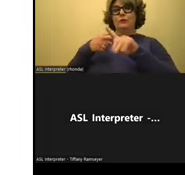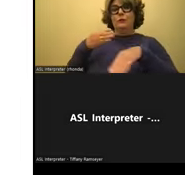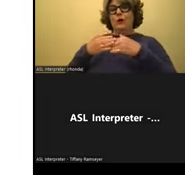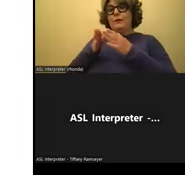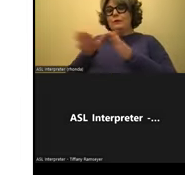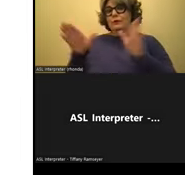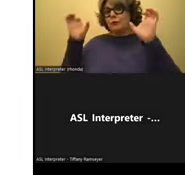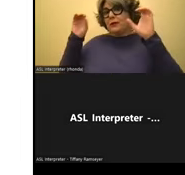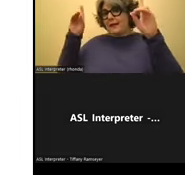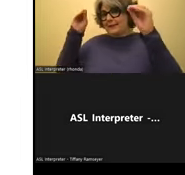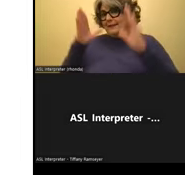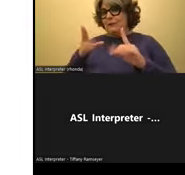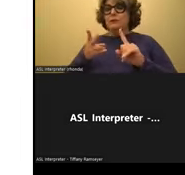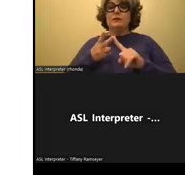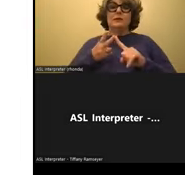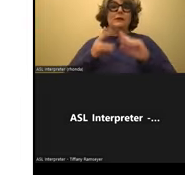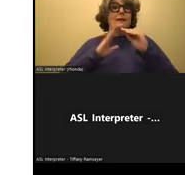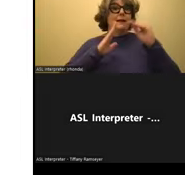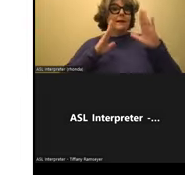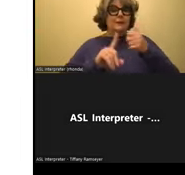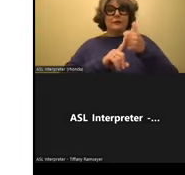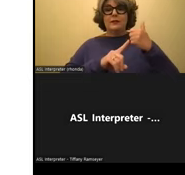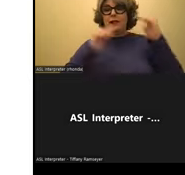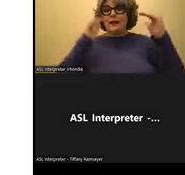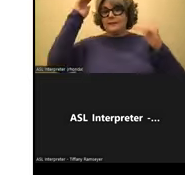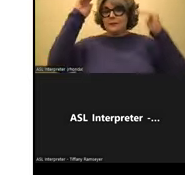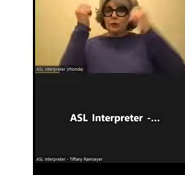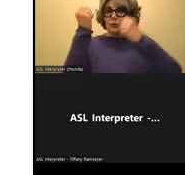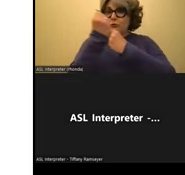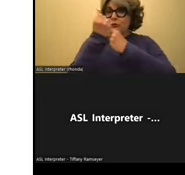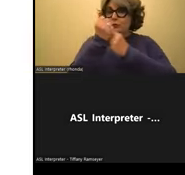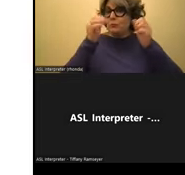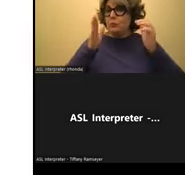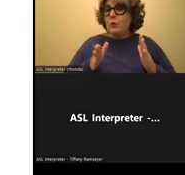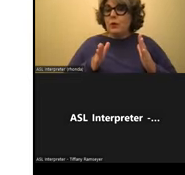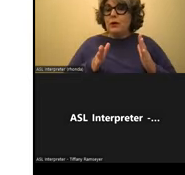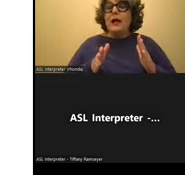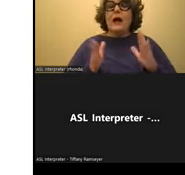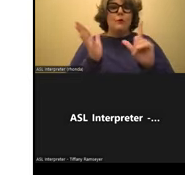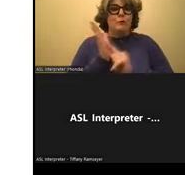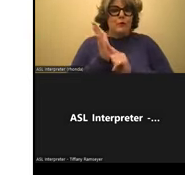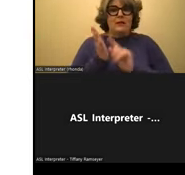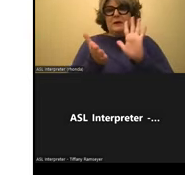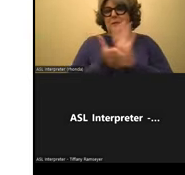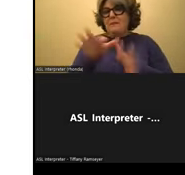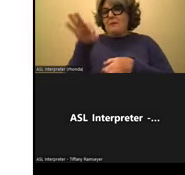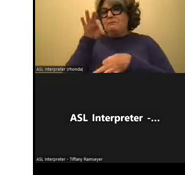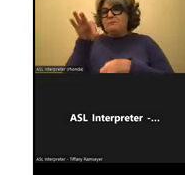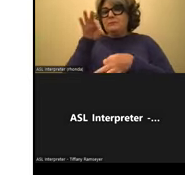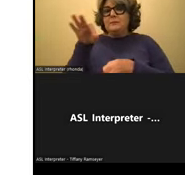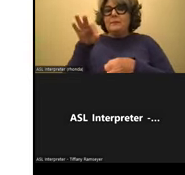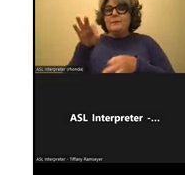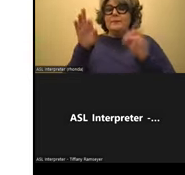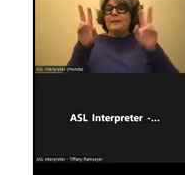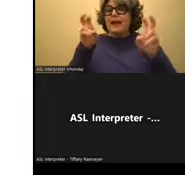But I will if the student has an adult support, I will print it out for them. And I called a little